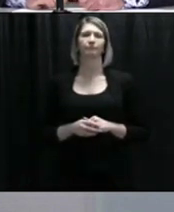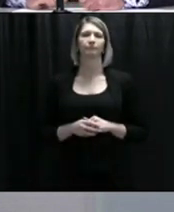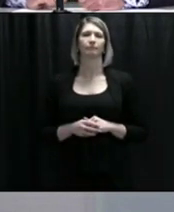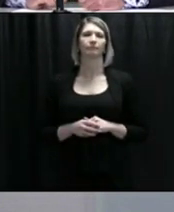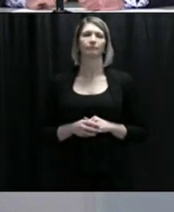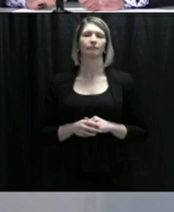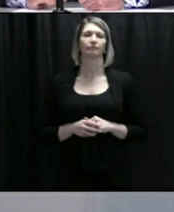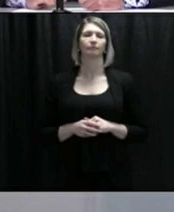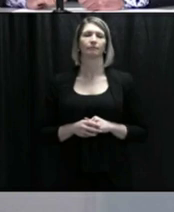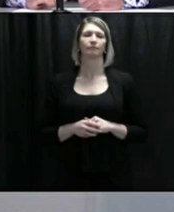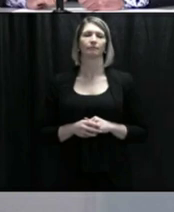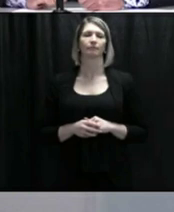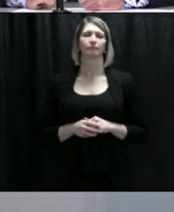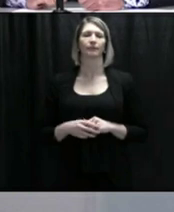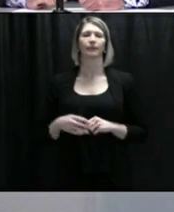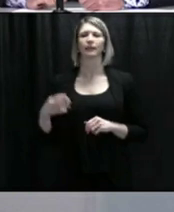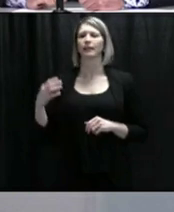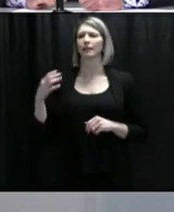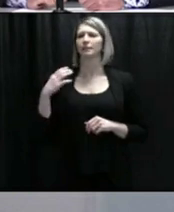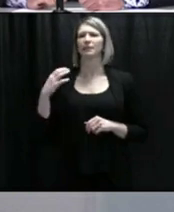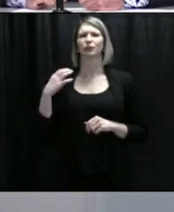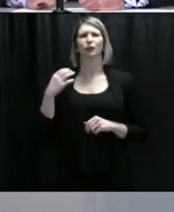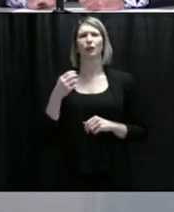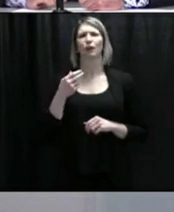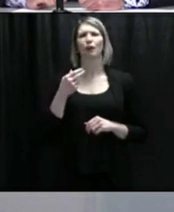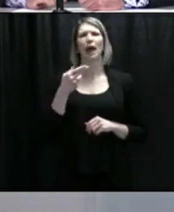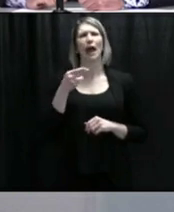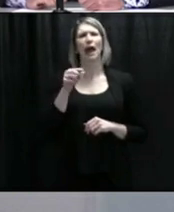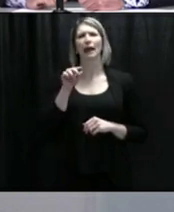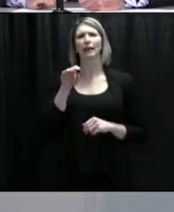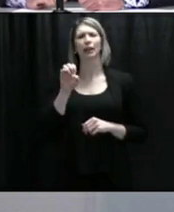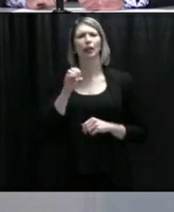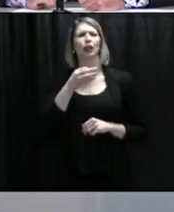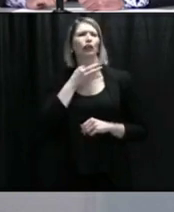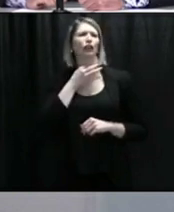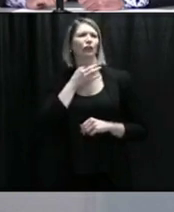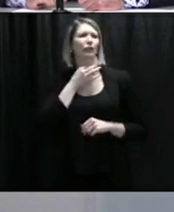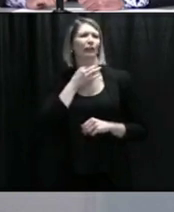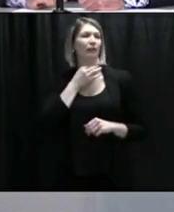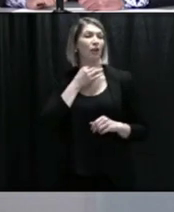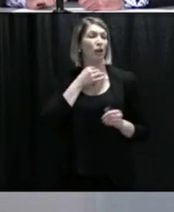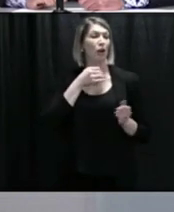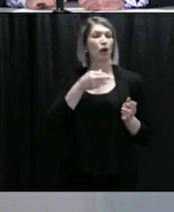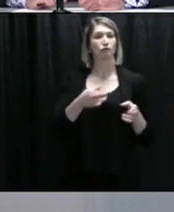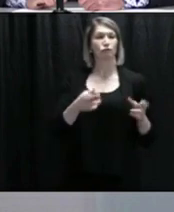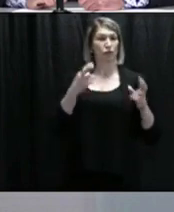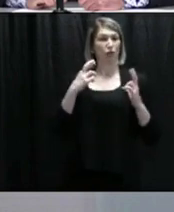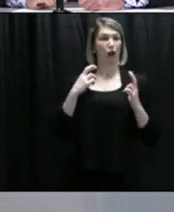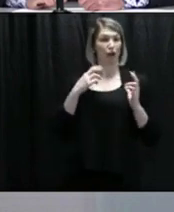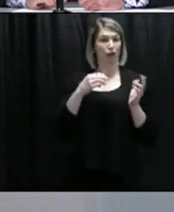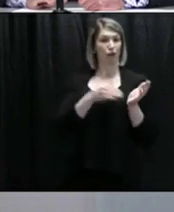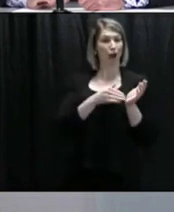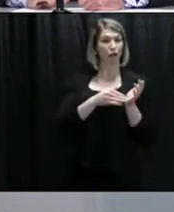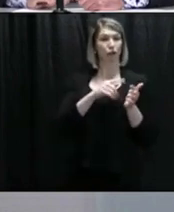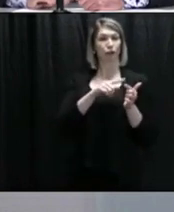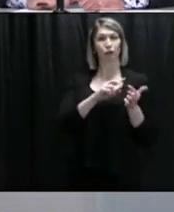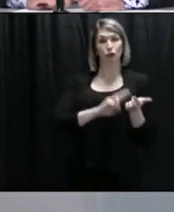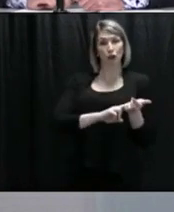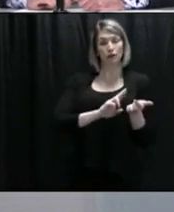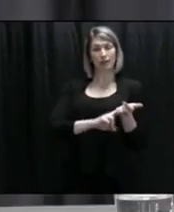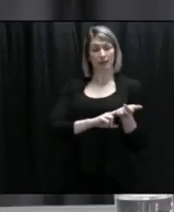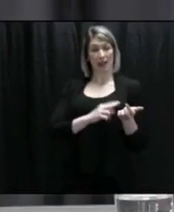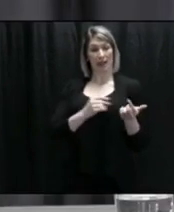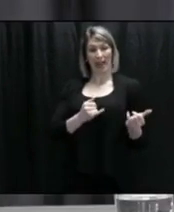Craigie, have any recently retired physicians, nurses, surgeons decided to re-license yet? I've had